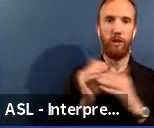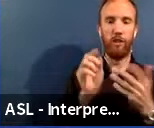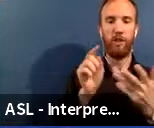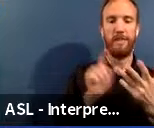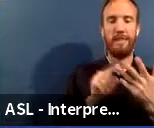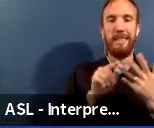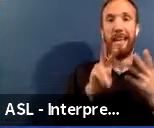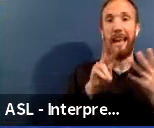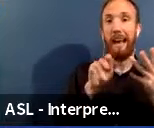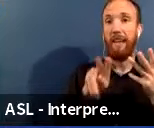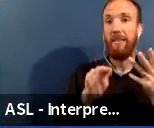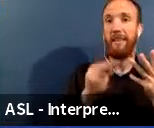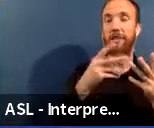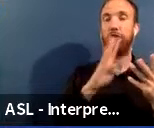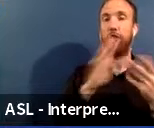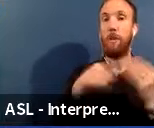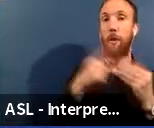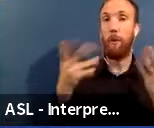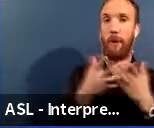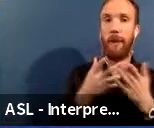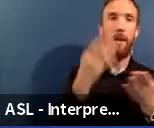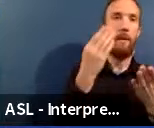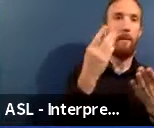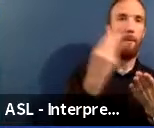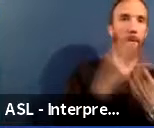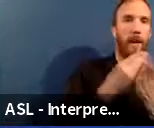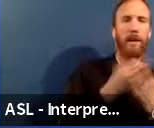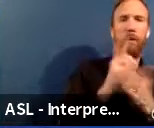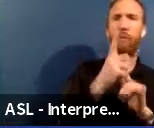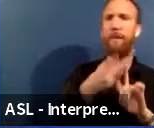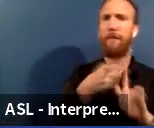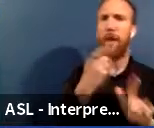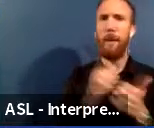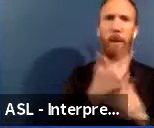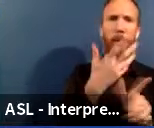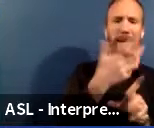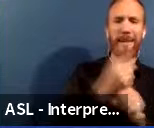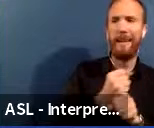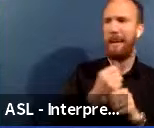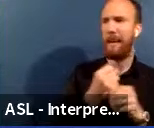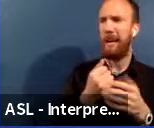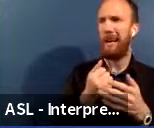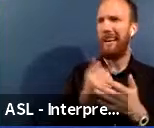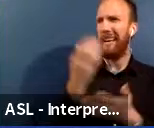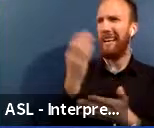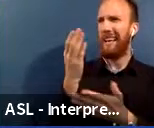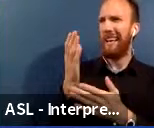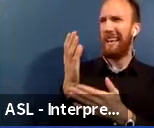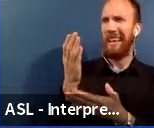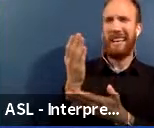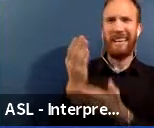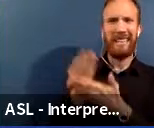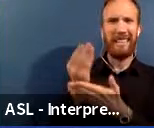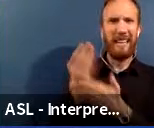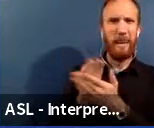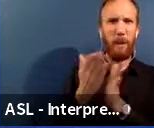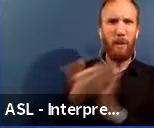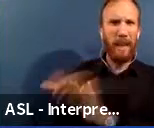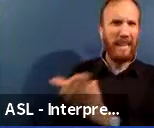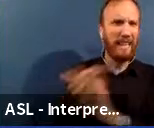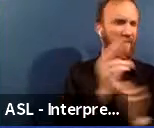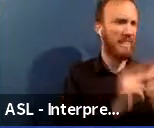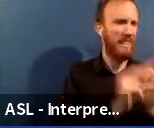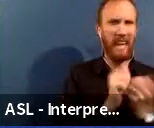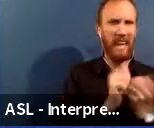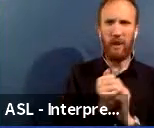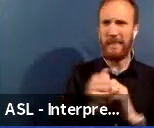Where does it come from? How do we think about spending it? What is the difference between capital planning and facilities? And my one of